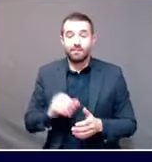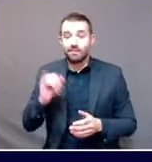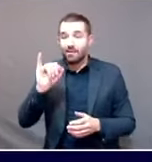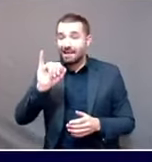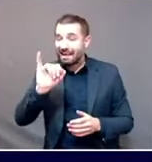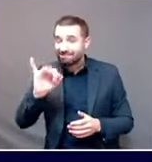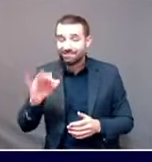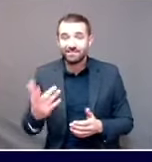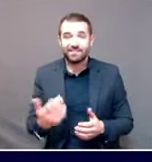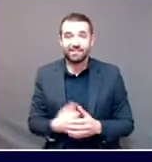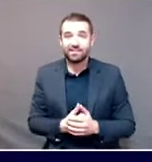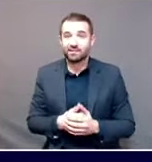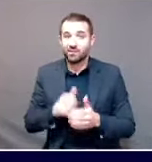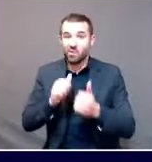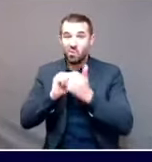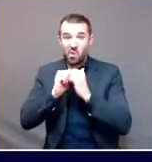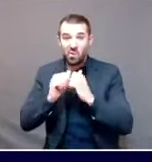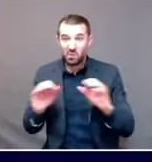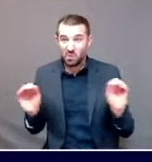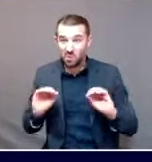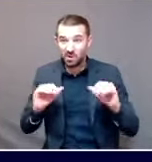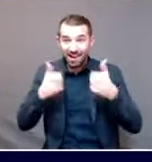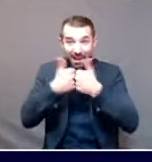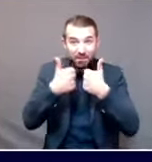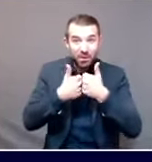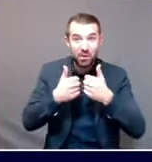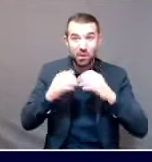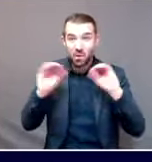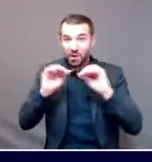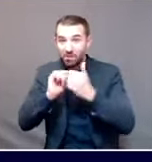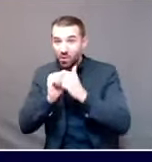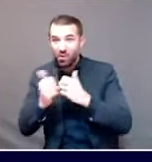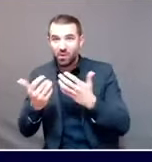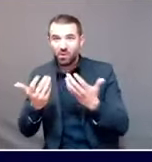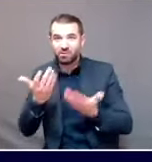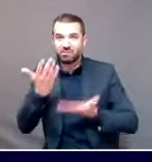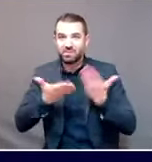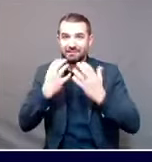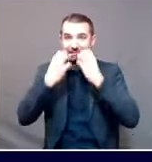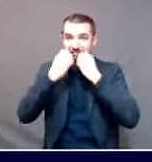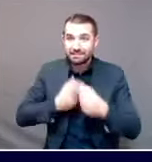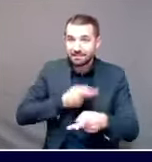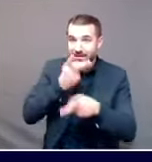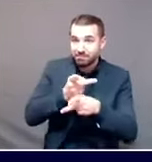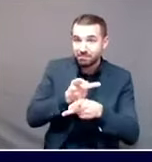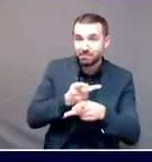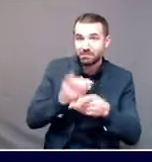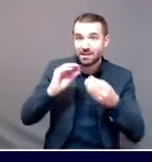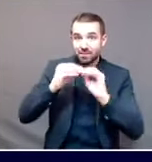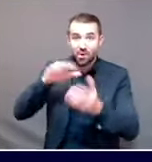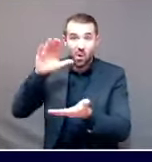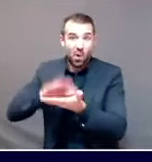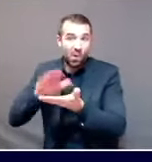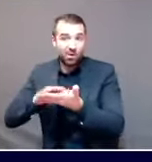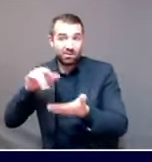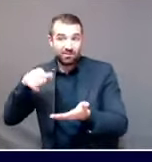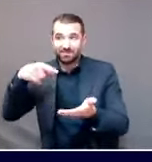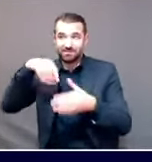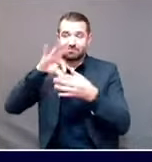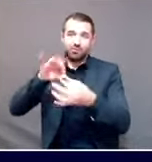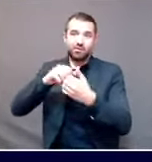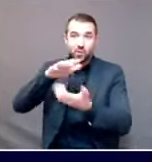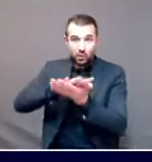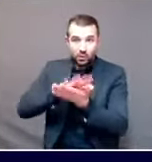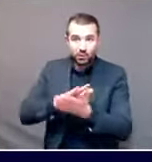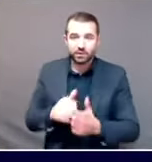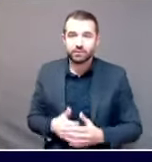could help us keep our schools open during the critical next few weeks. That's all from WGME